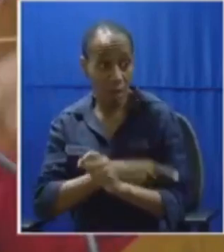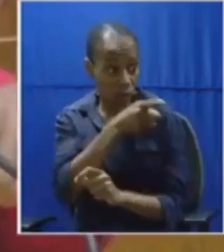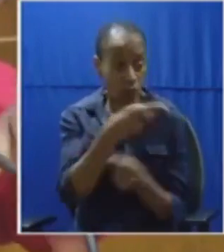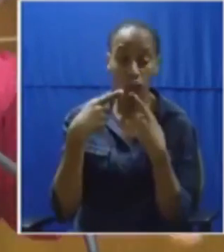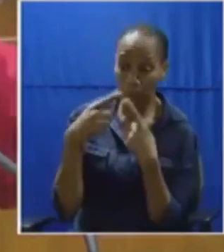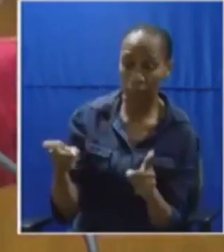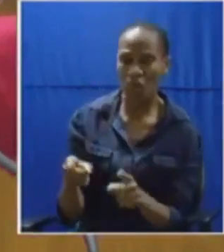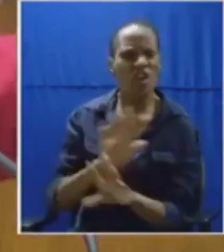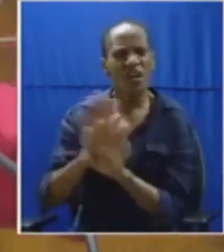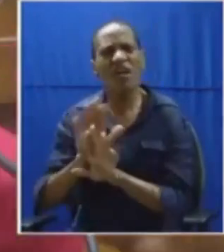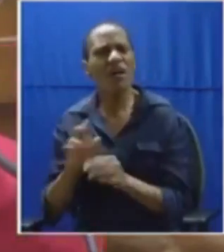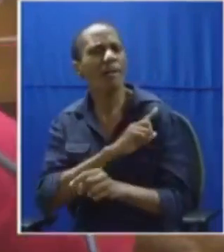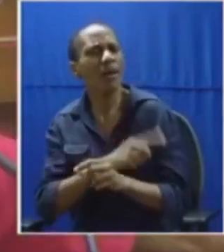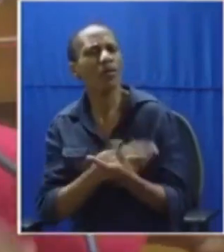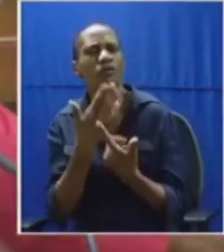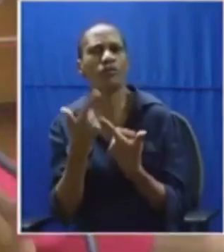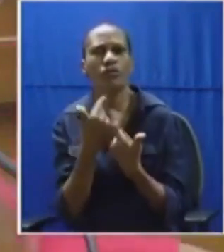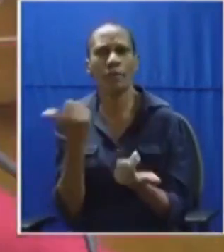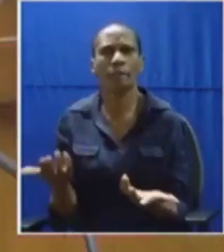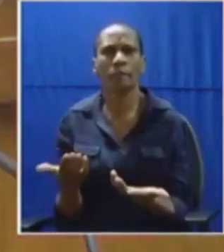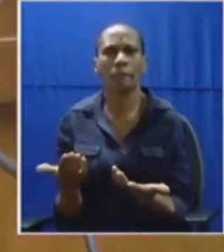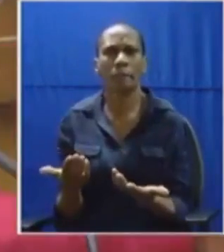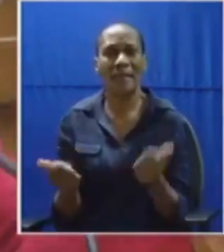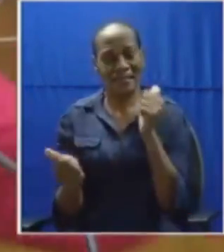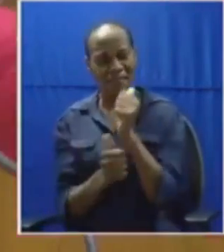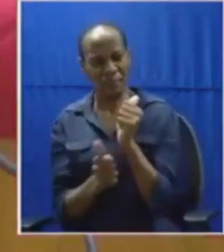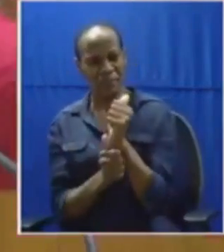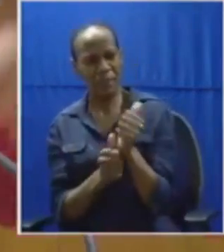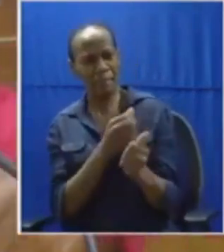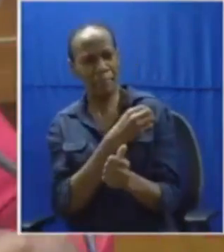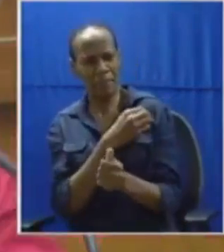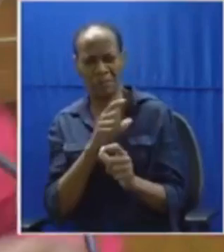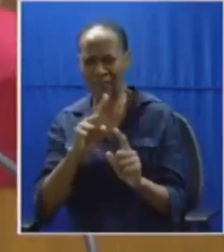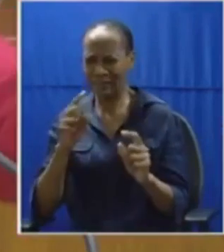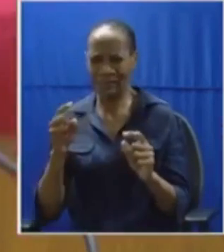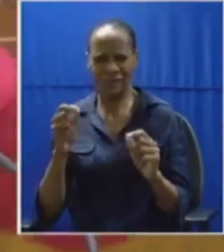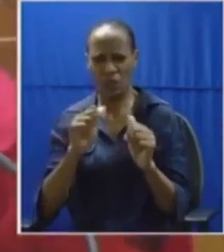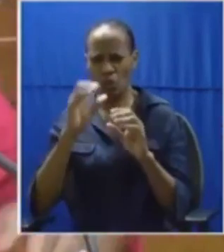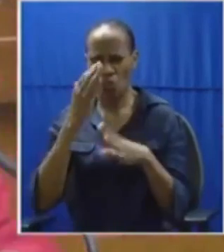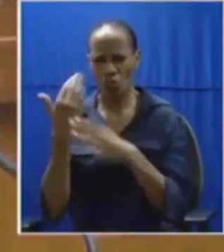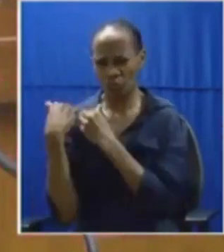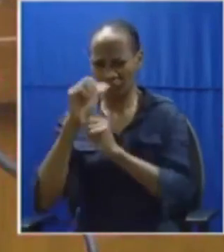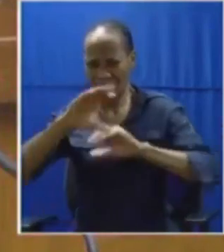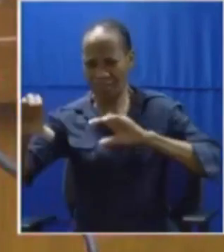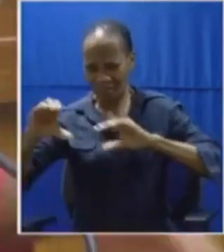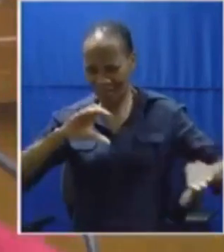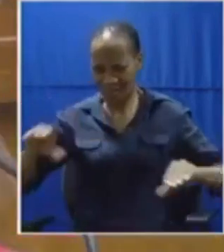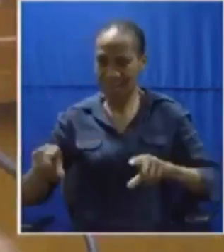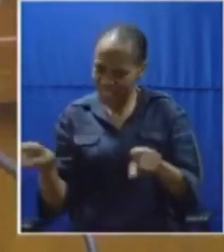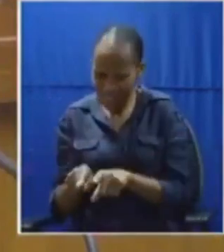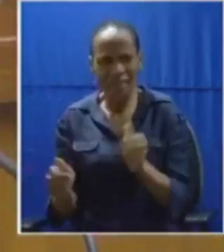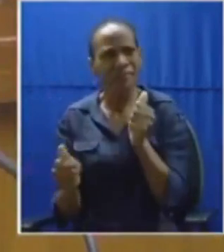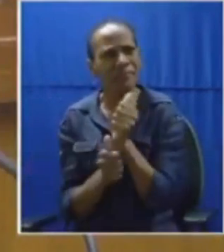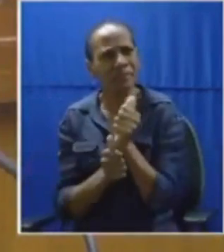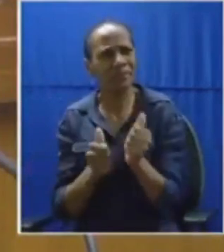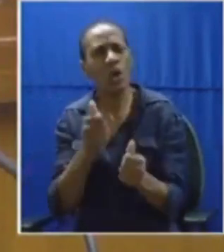not powers uh uh directed to the deputy by the minister because even these ministers are greedy they don't